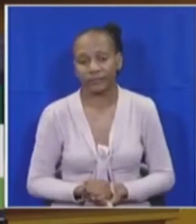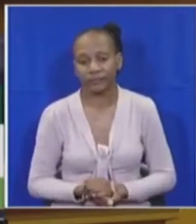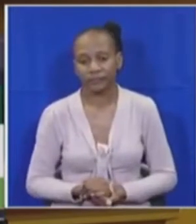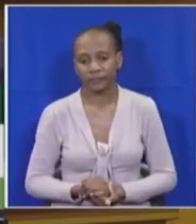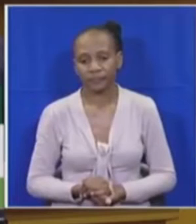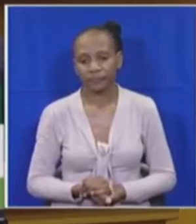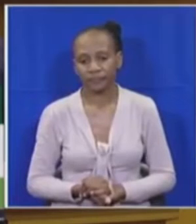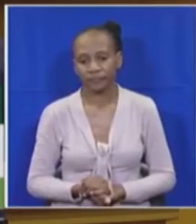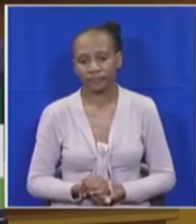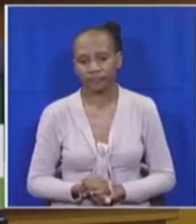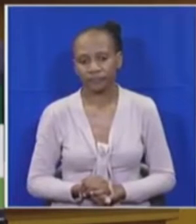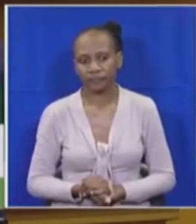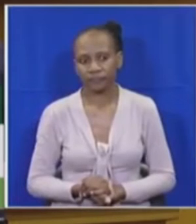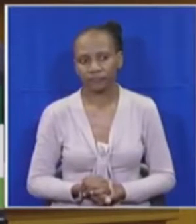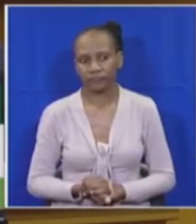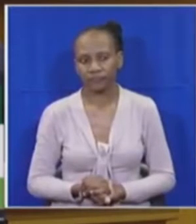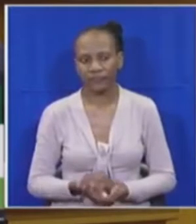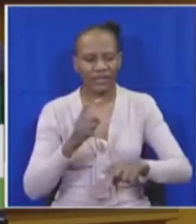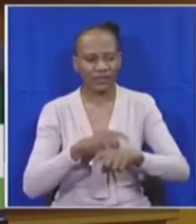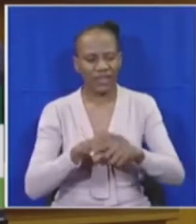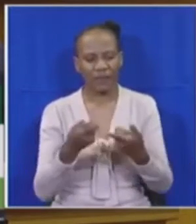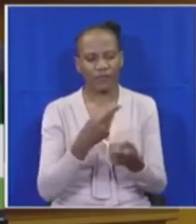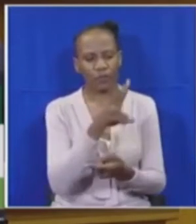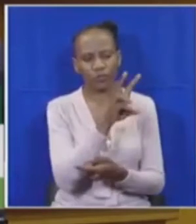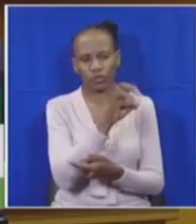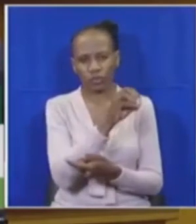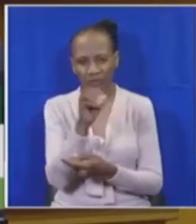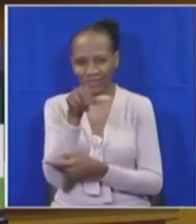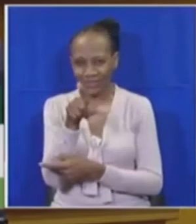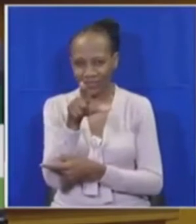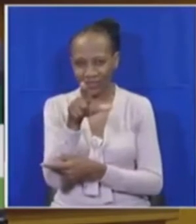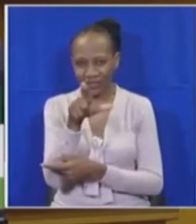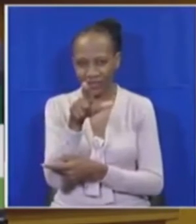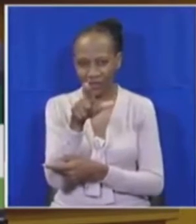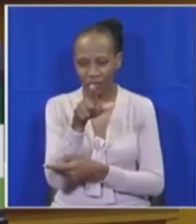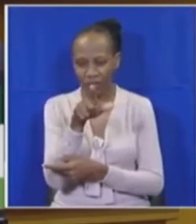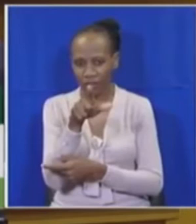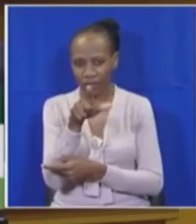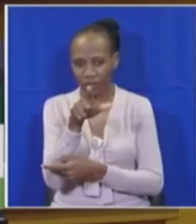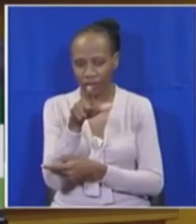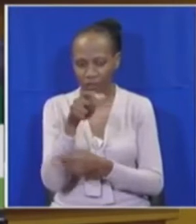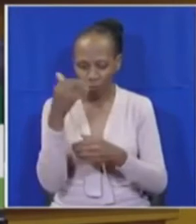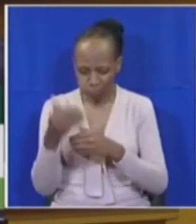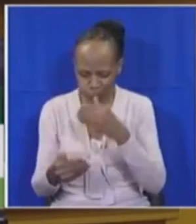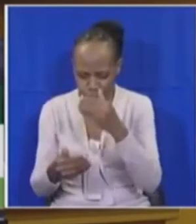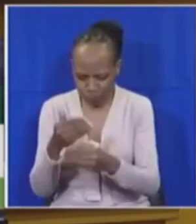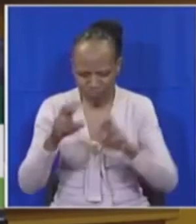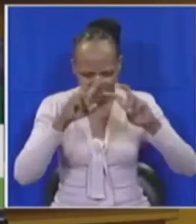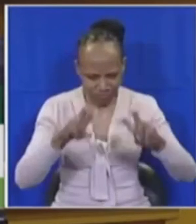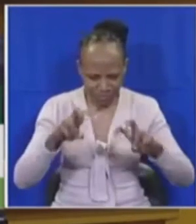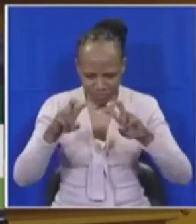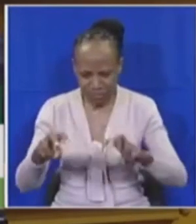Covering the period from 2007 and found that some banks